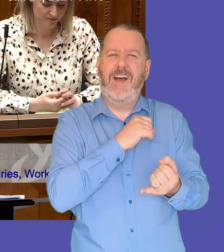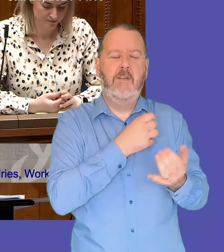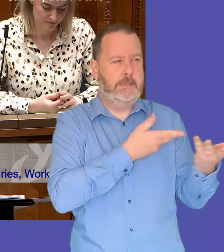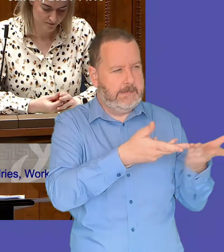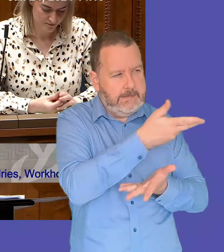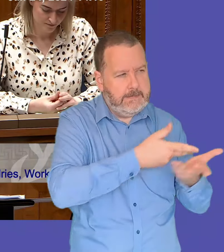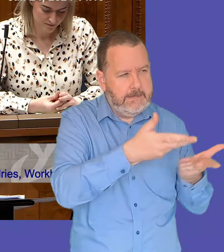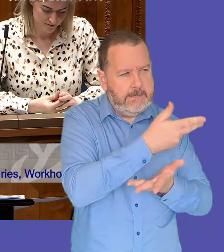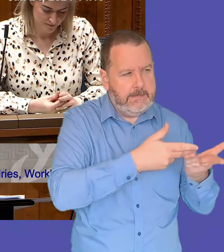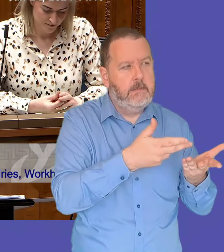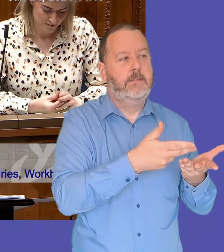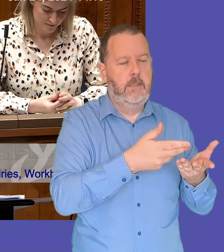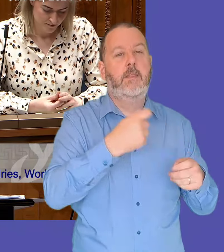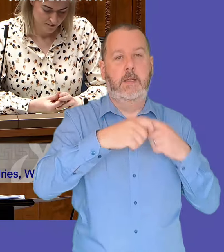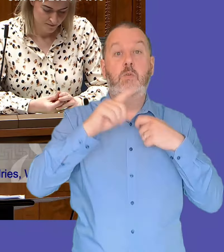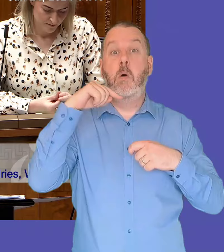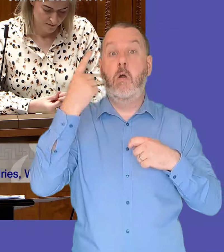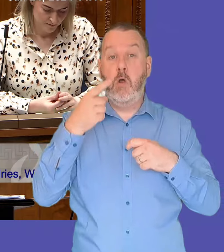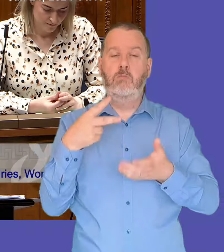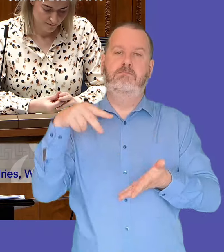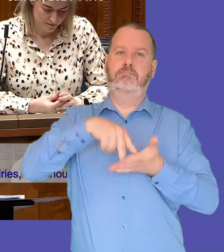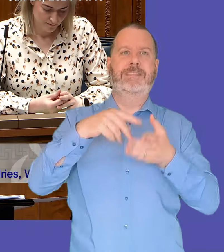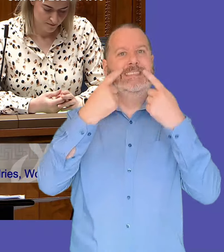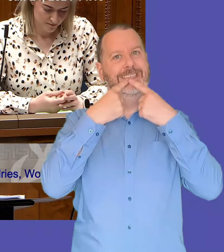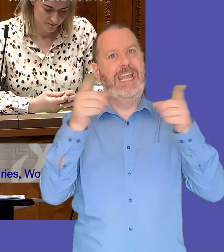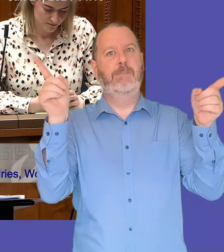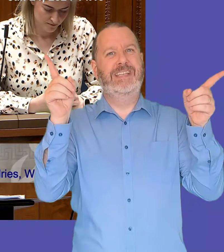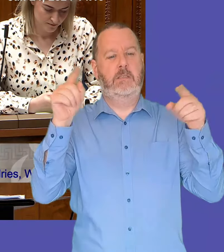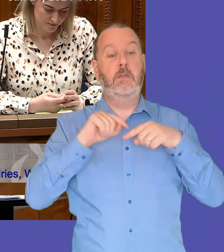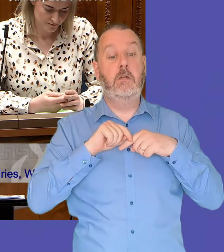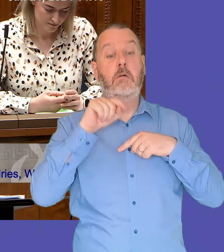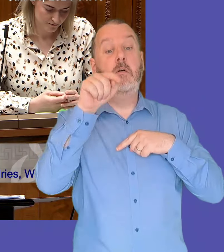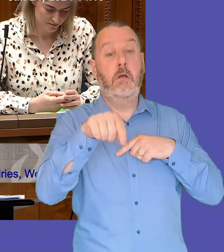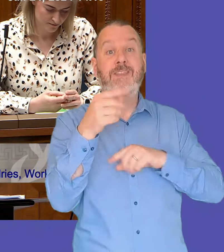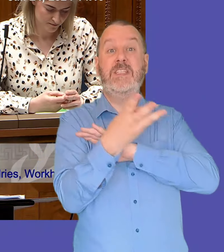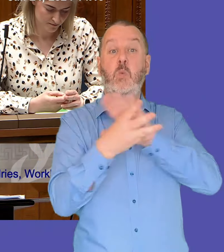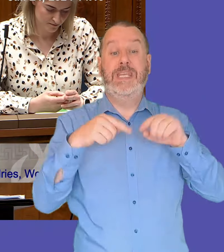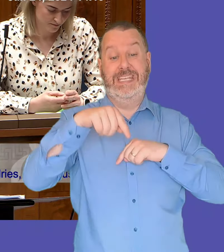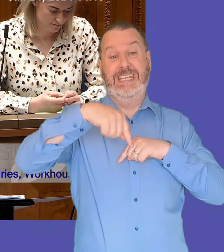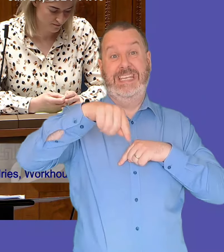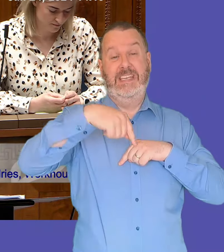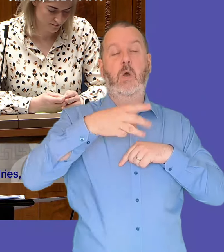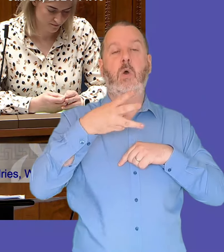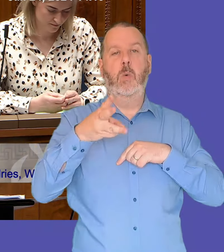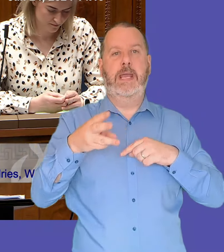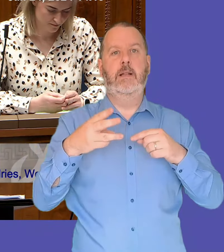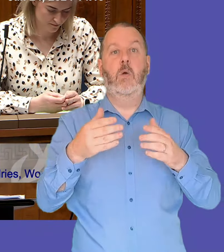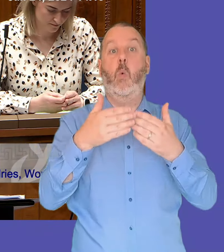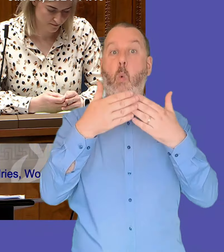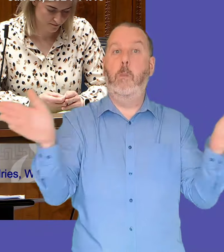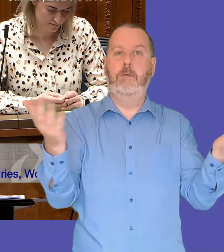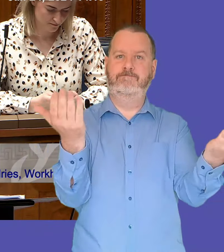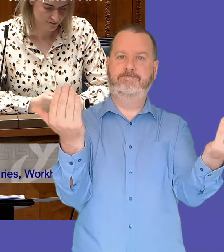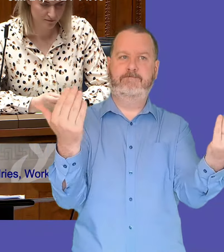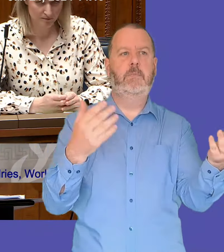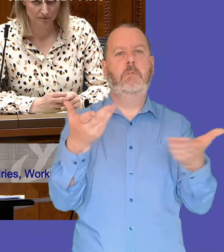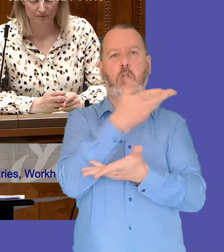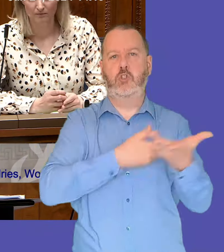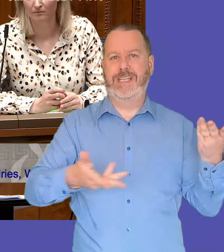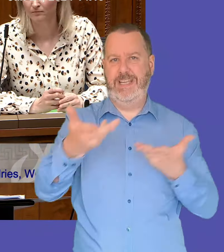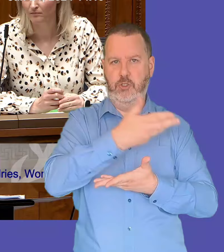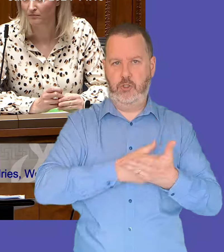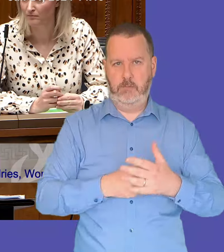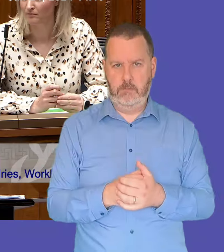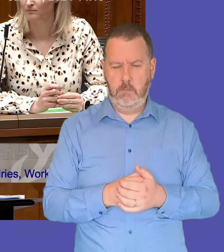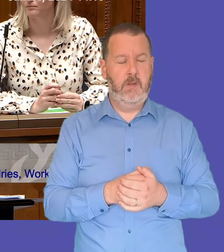make an assembly statement tomorrow and then opening the public consultation later in the week and it's so important that we hear all the voices the